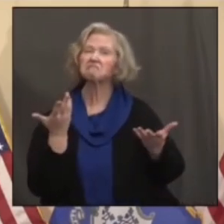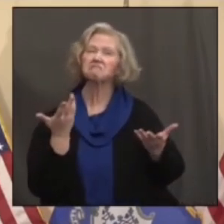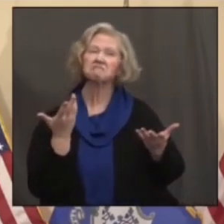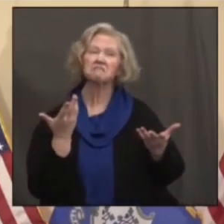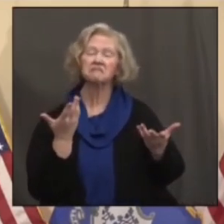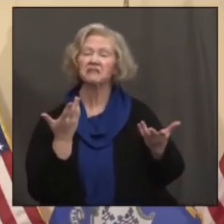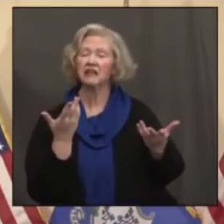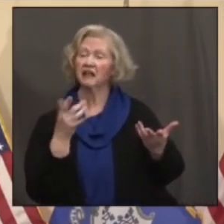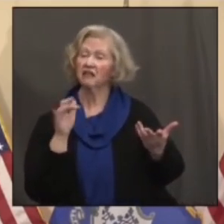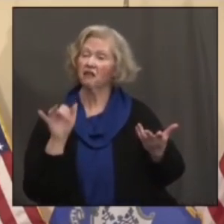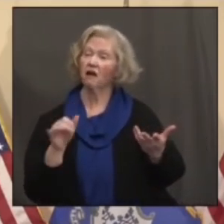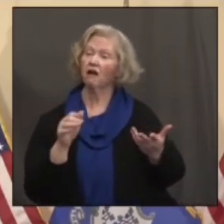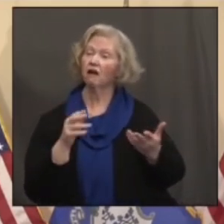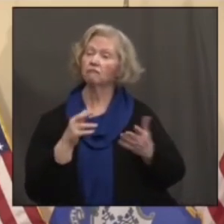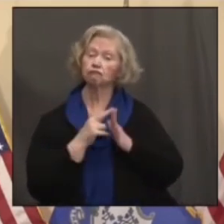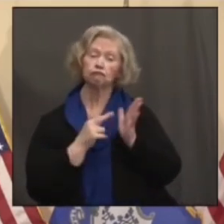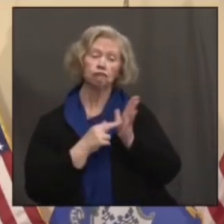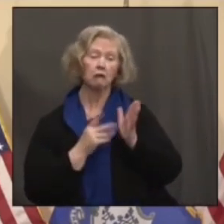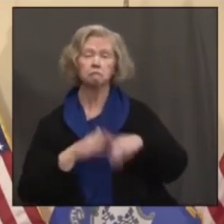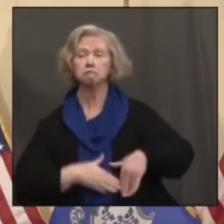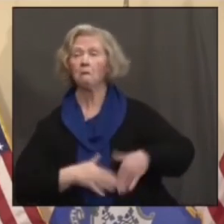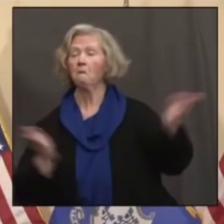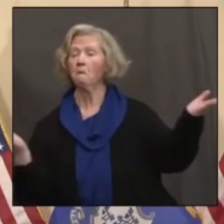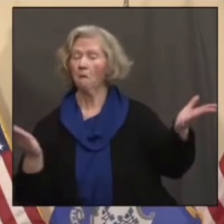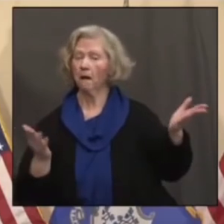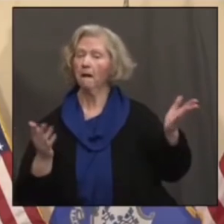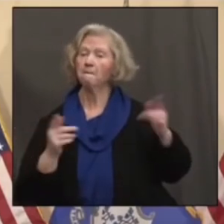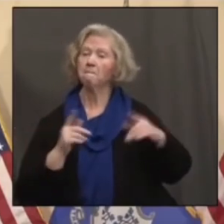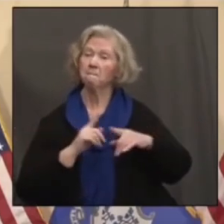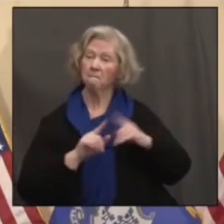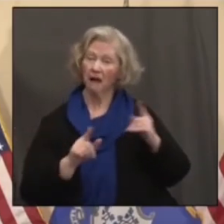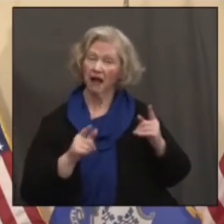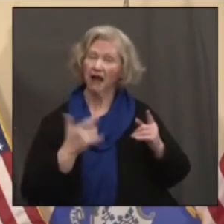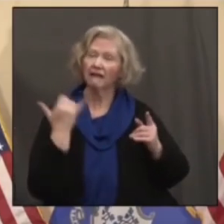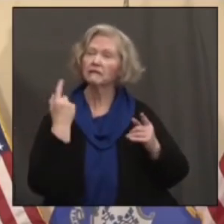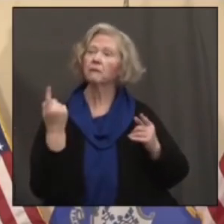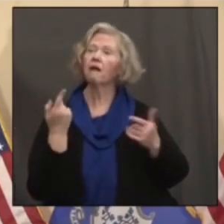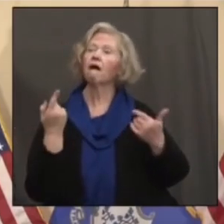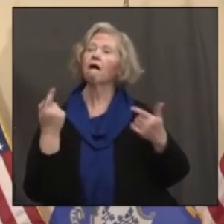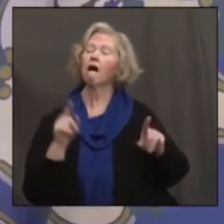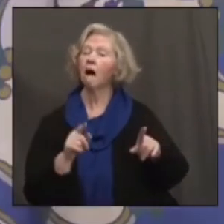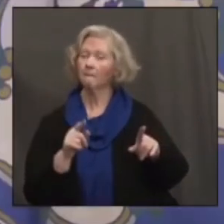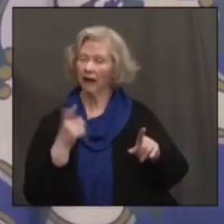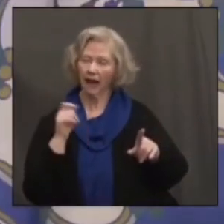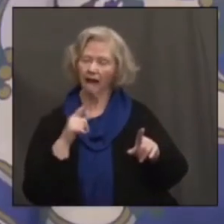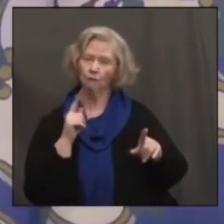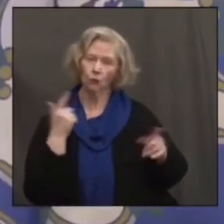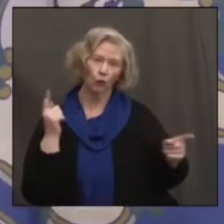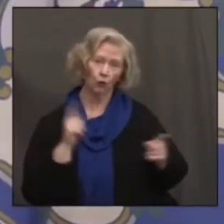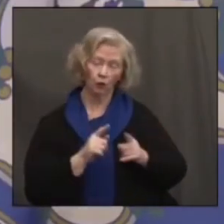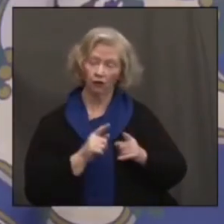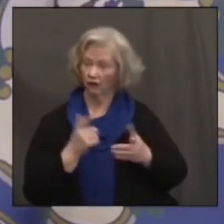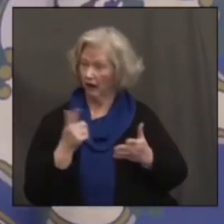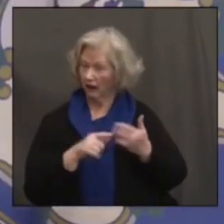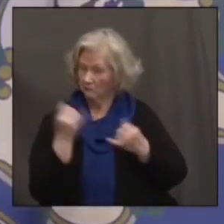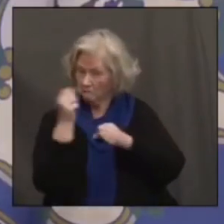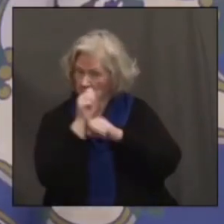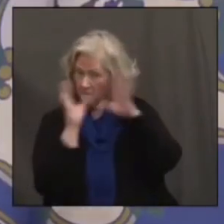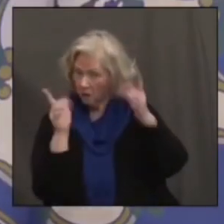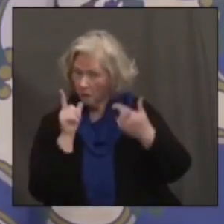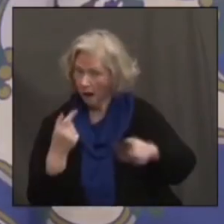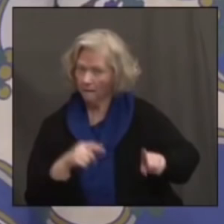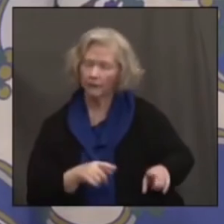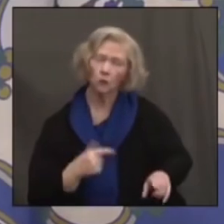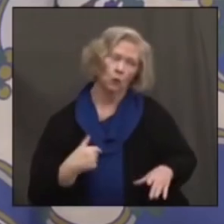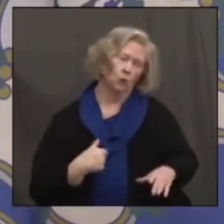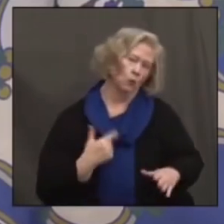restaurant restrictions again, kind of like phase 2.1 last year? John, you know me, I sure hope not. mean, a lot,